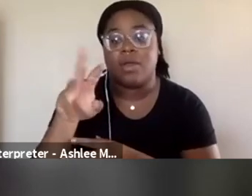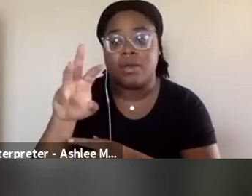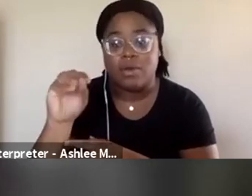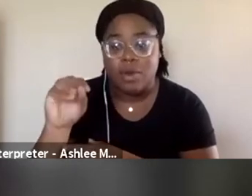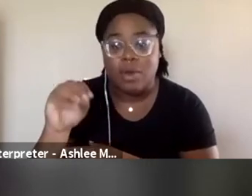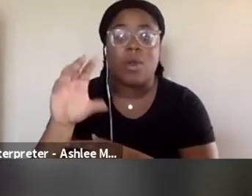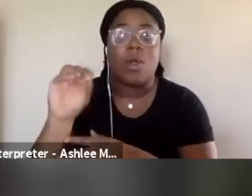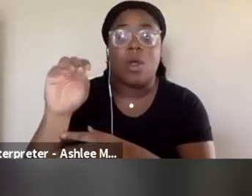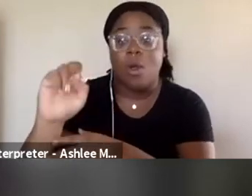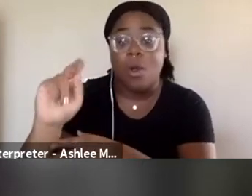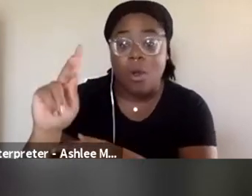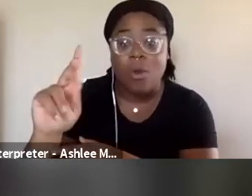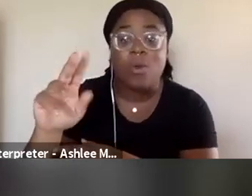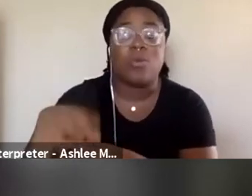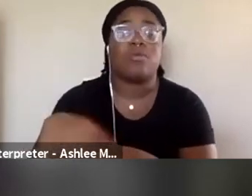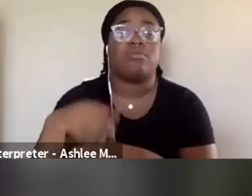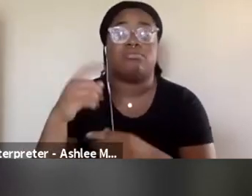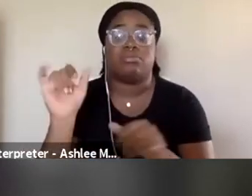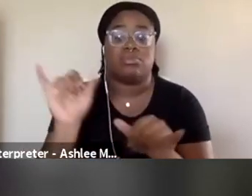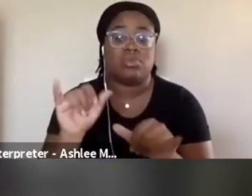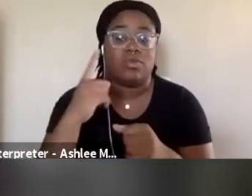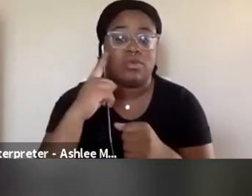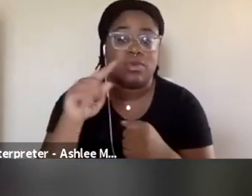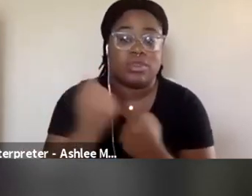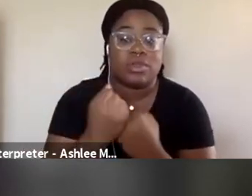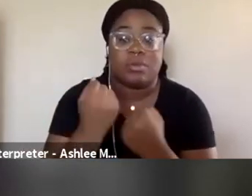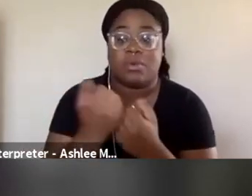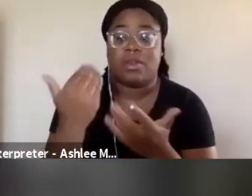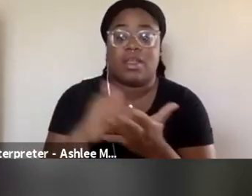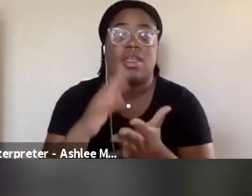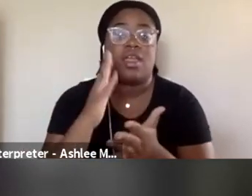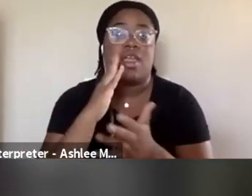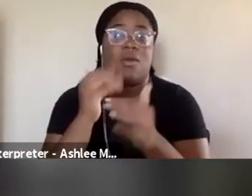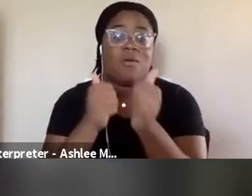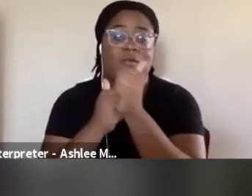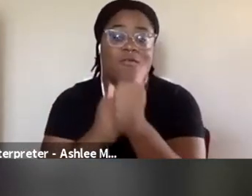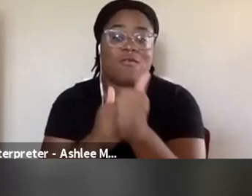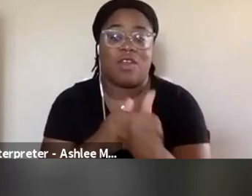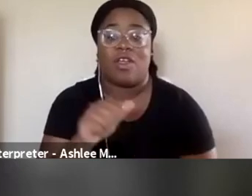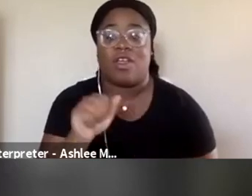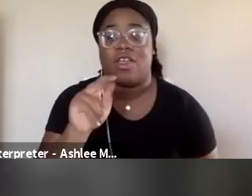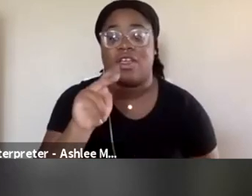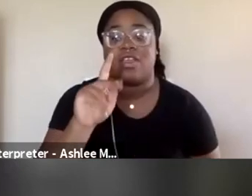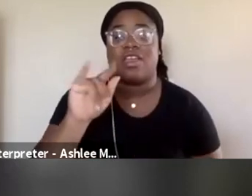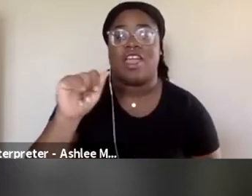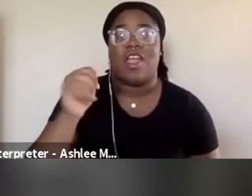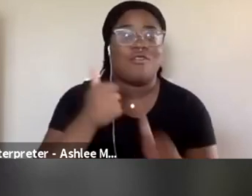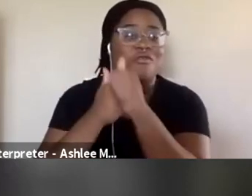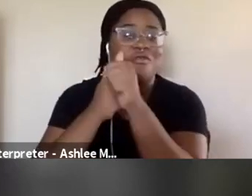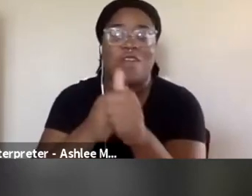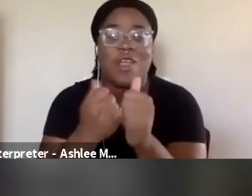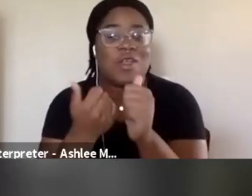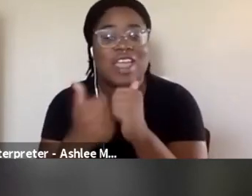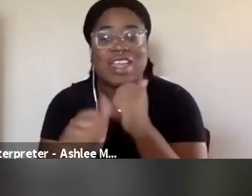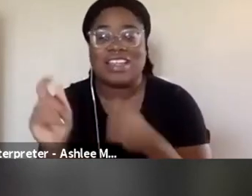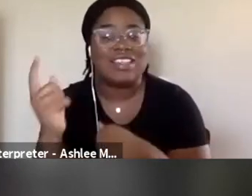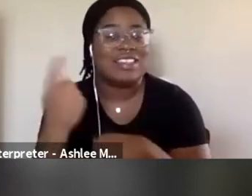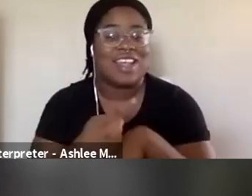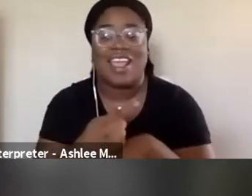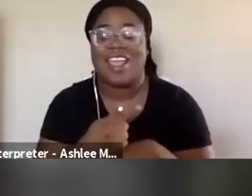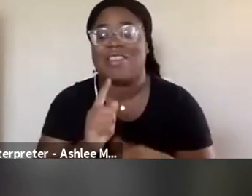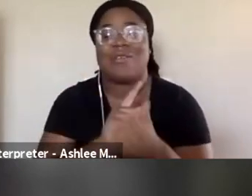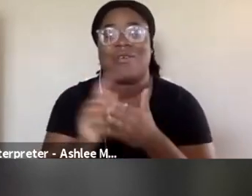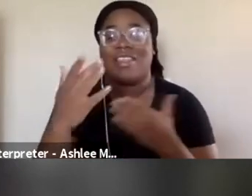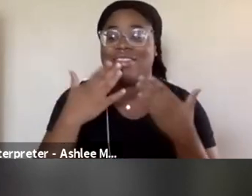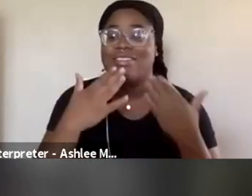Oak Foundation for their support. And again, I will follow Anita Sarkozyan off a cliff any day of the week. So thank